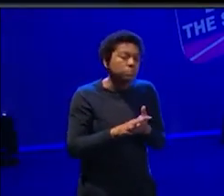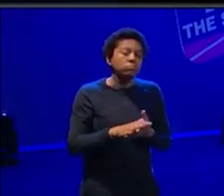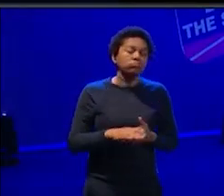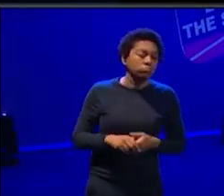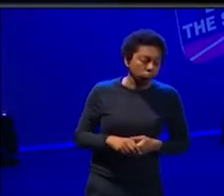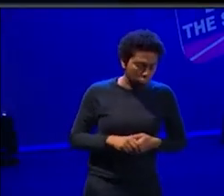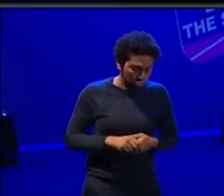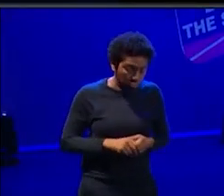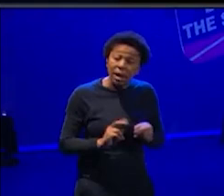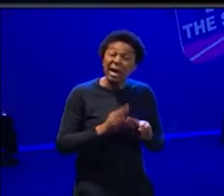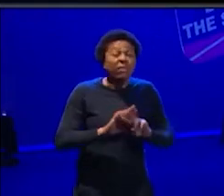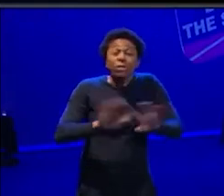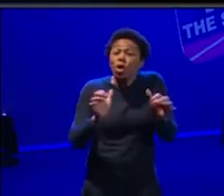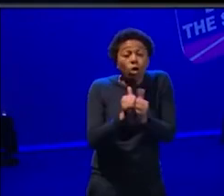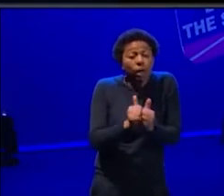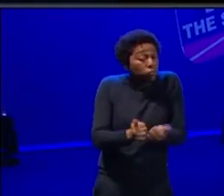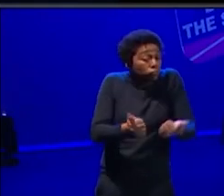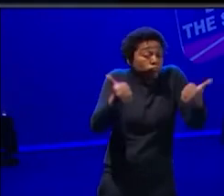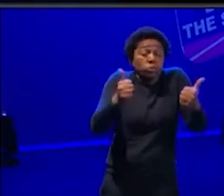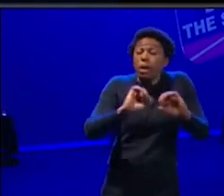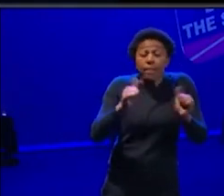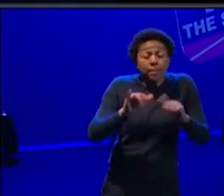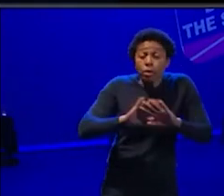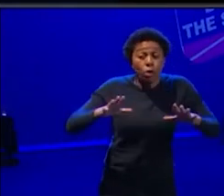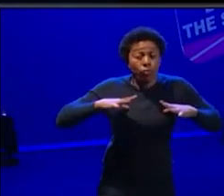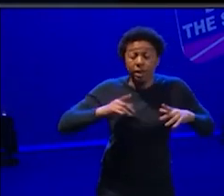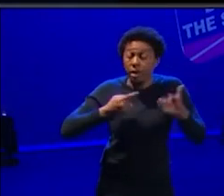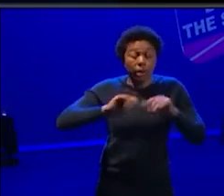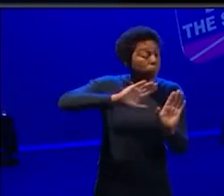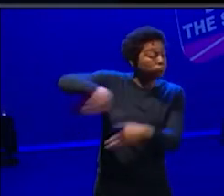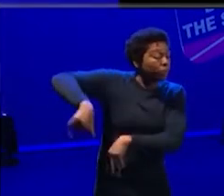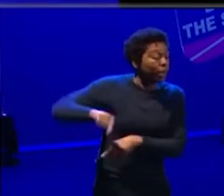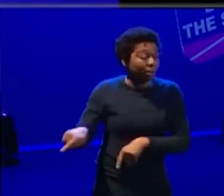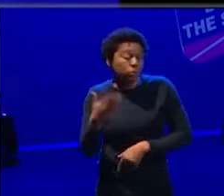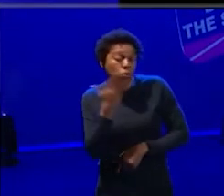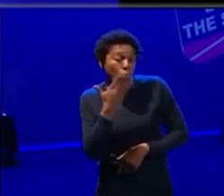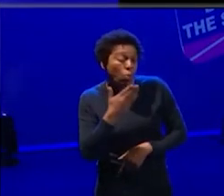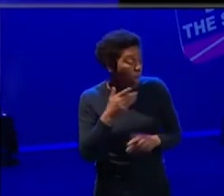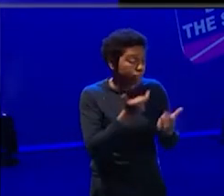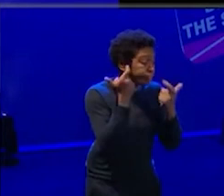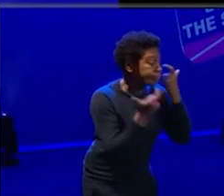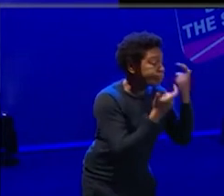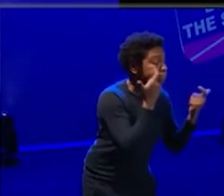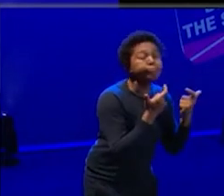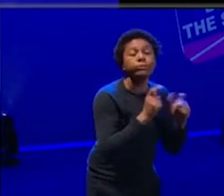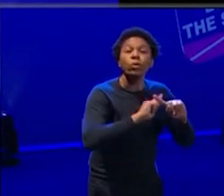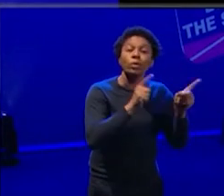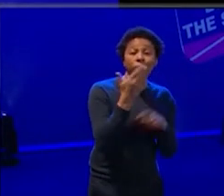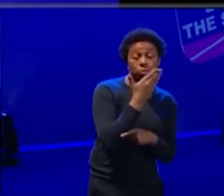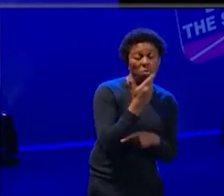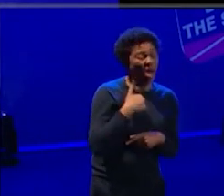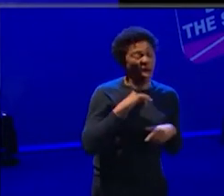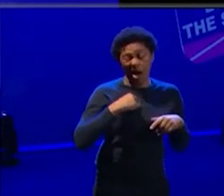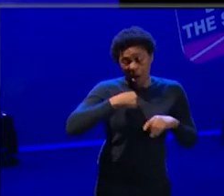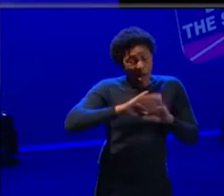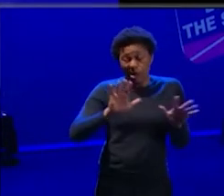and if they're not, then they're, and they're not ready for that. And you need to find a school that is ready for that. To be fair, I don't believe in fitting in where you don't fit.